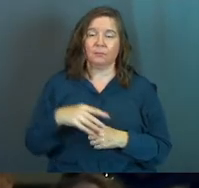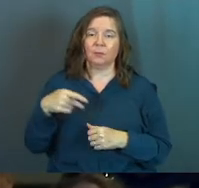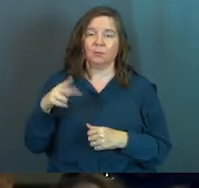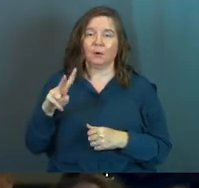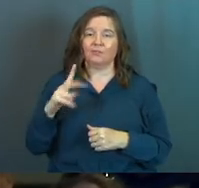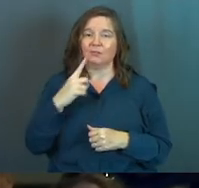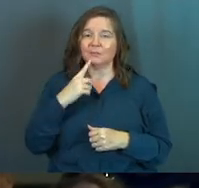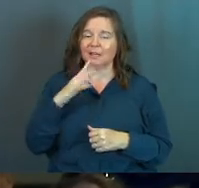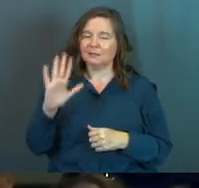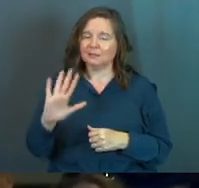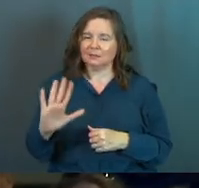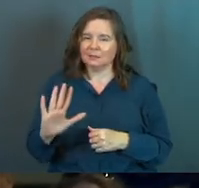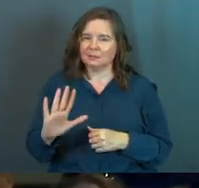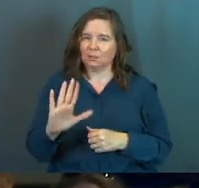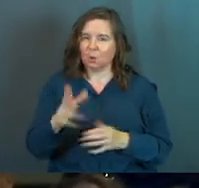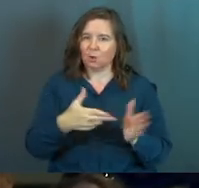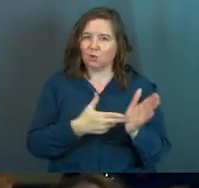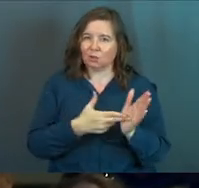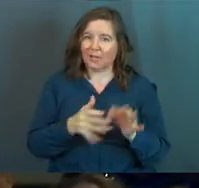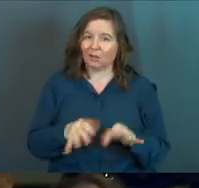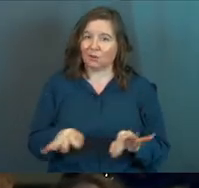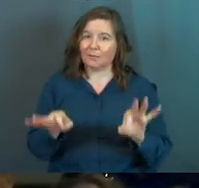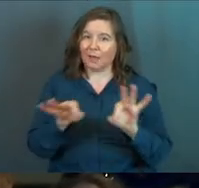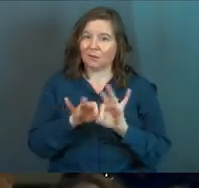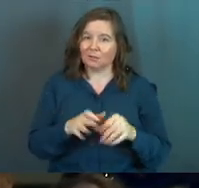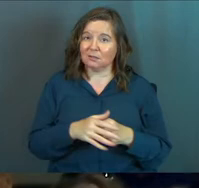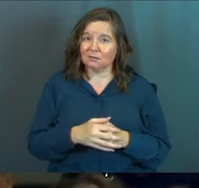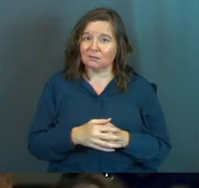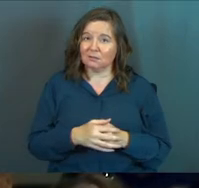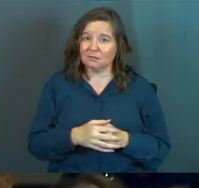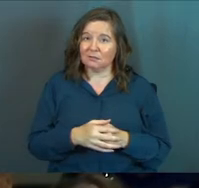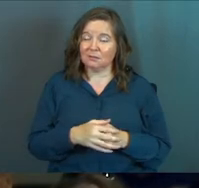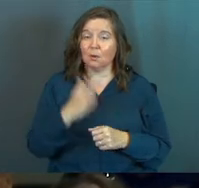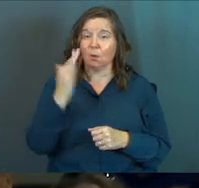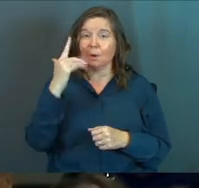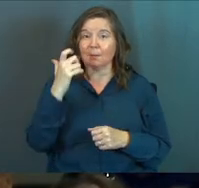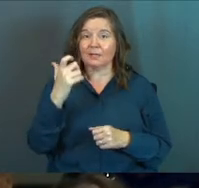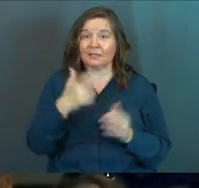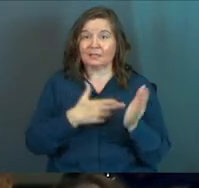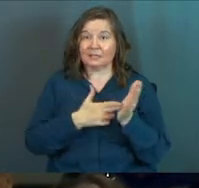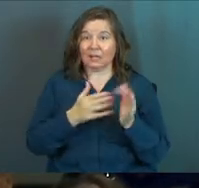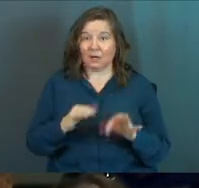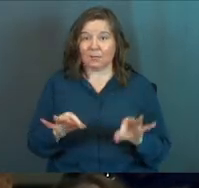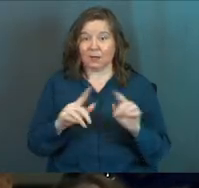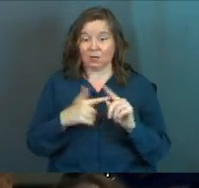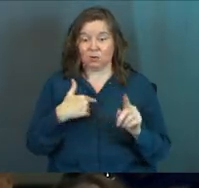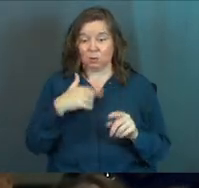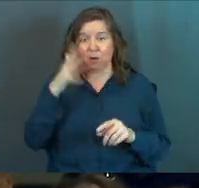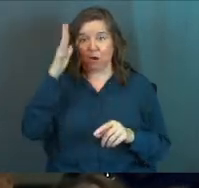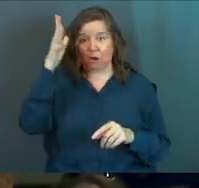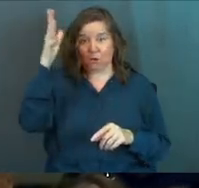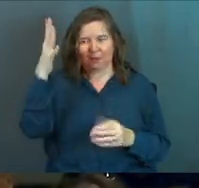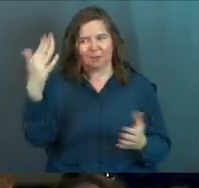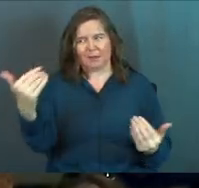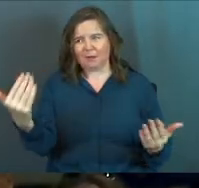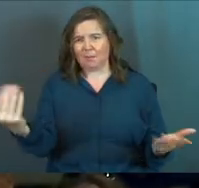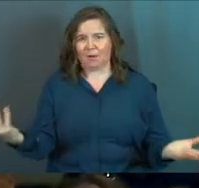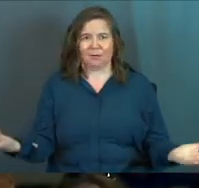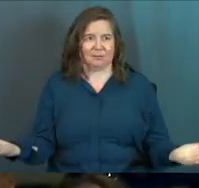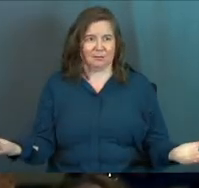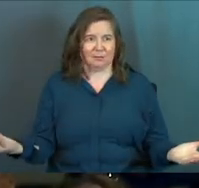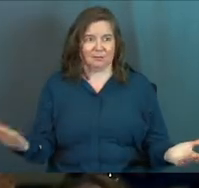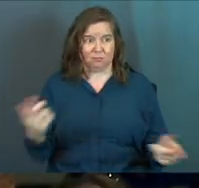Proverbs comes along and says, no, your integrity matters. Because didn't integrity matter to our grandfathers? Come on, somebody.